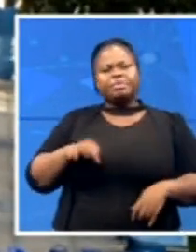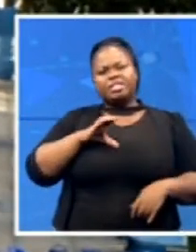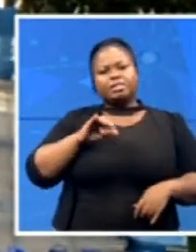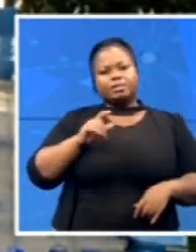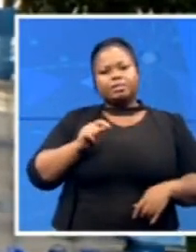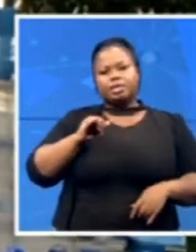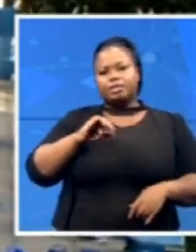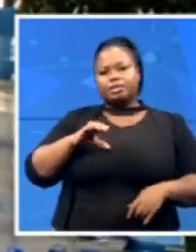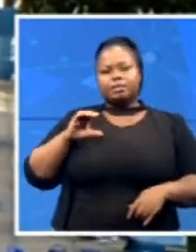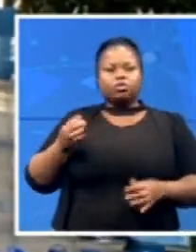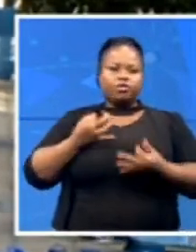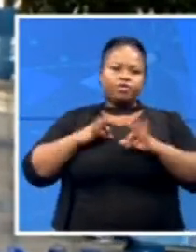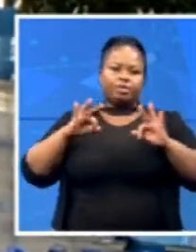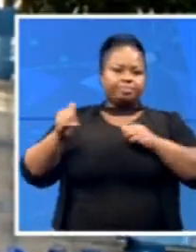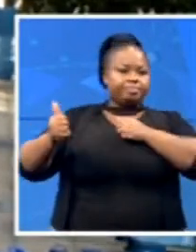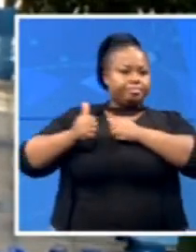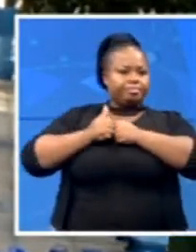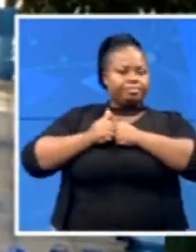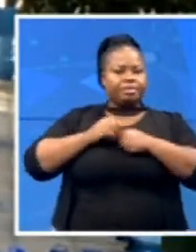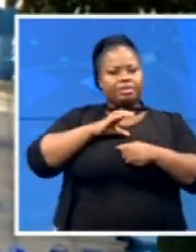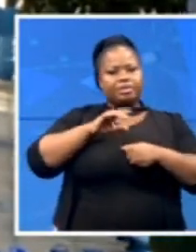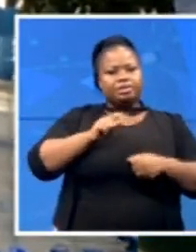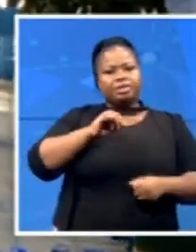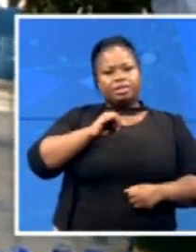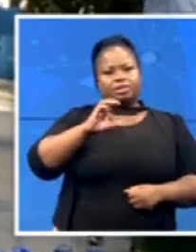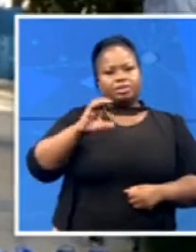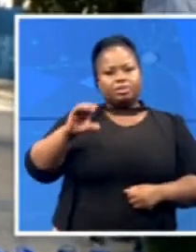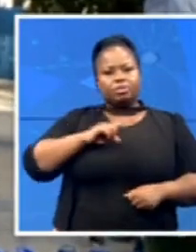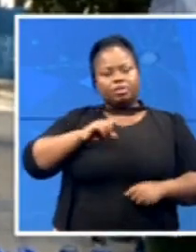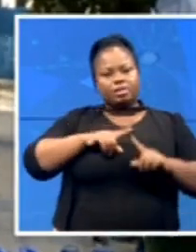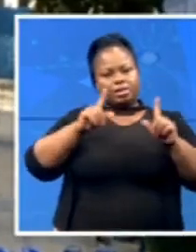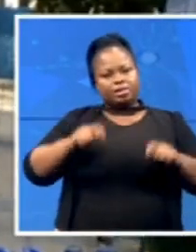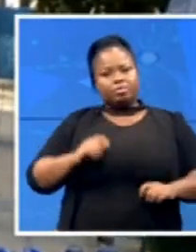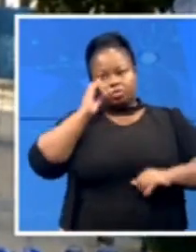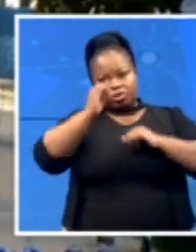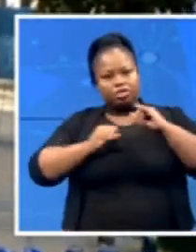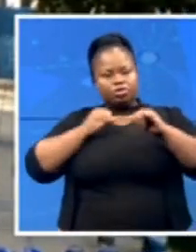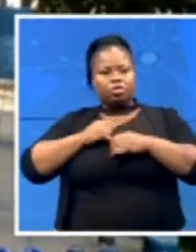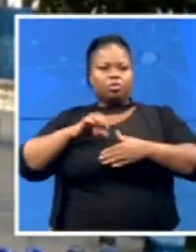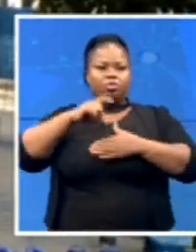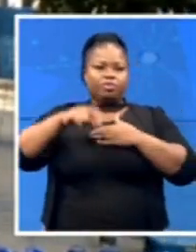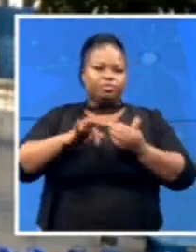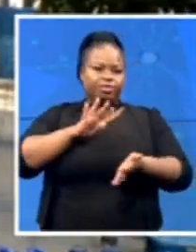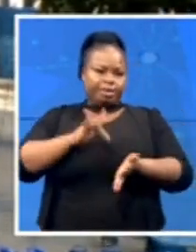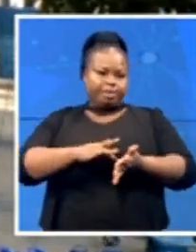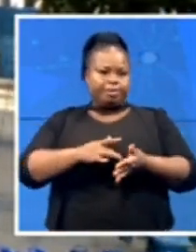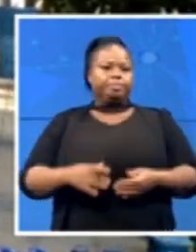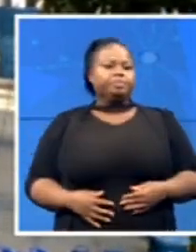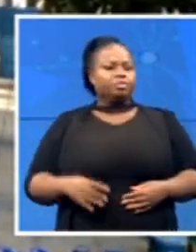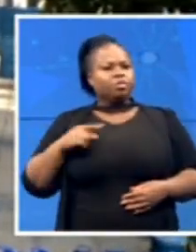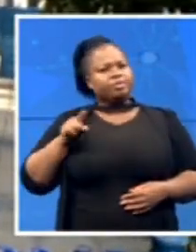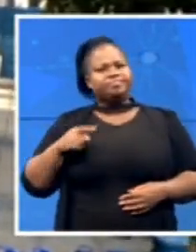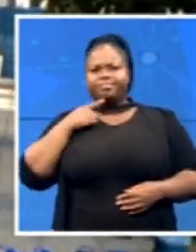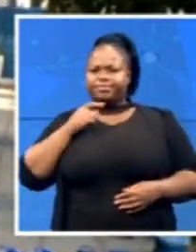them and the CTICC, of course the Cape Town International Convention Center because they're asking people to deliver water.